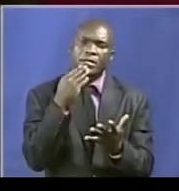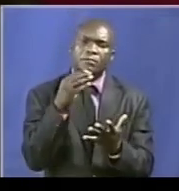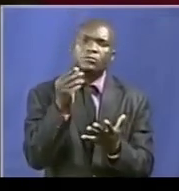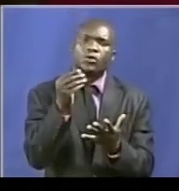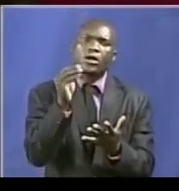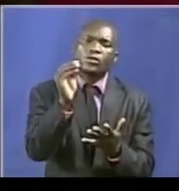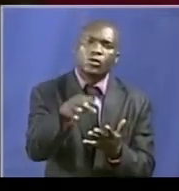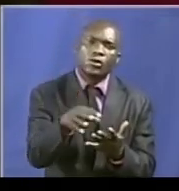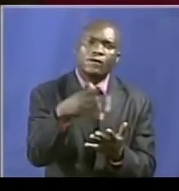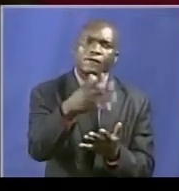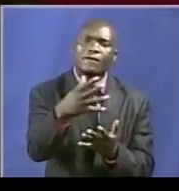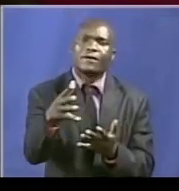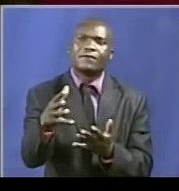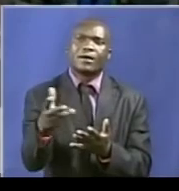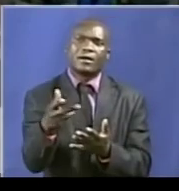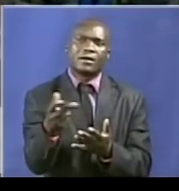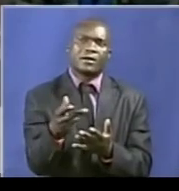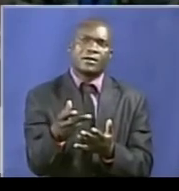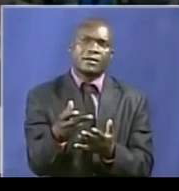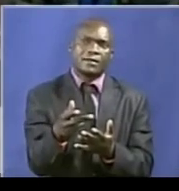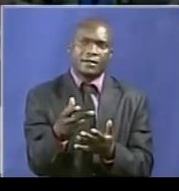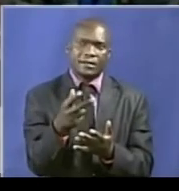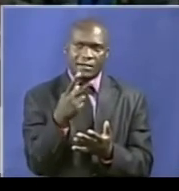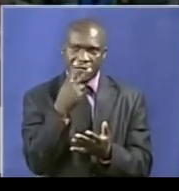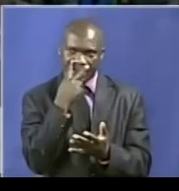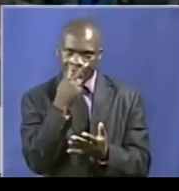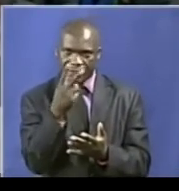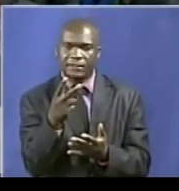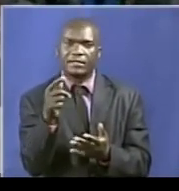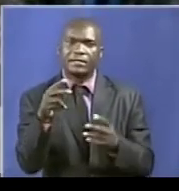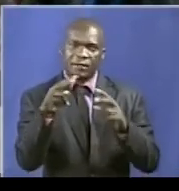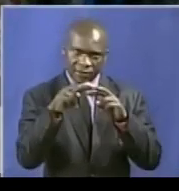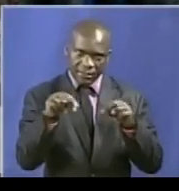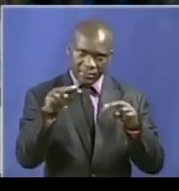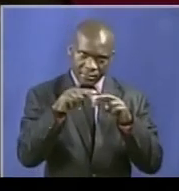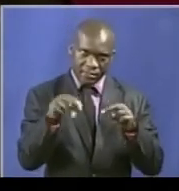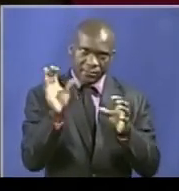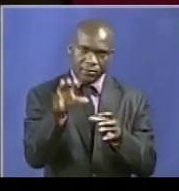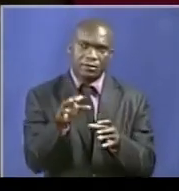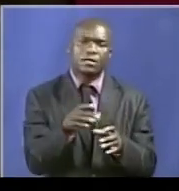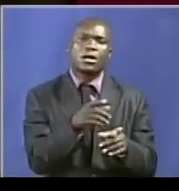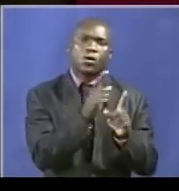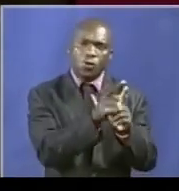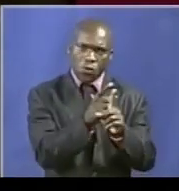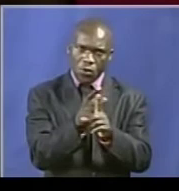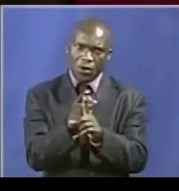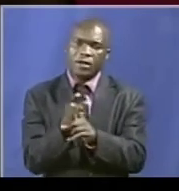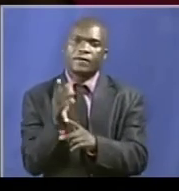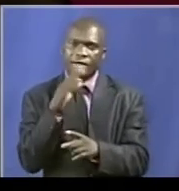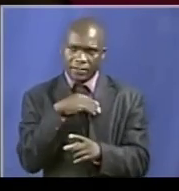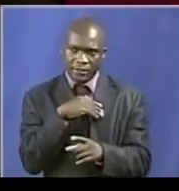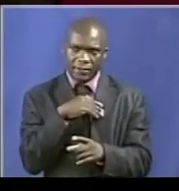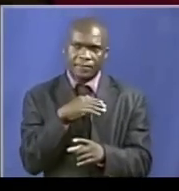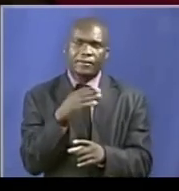Why, why, why? Why? we were all wanting investigations to be done. I'm just warning you that it's not